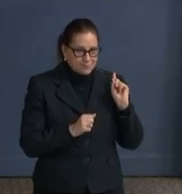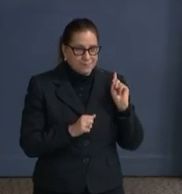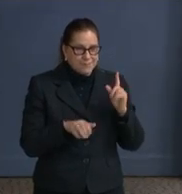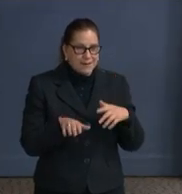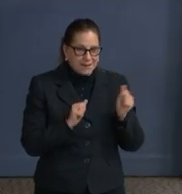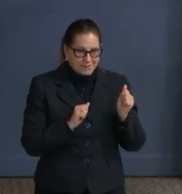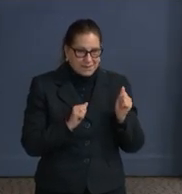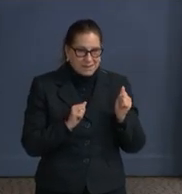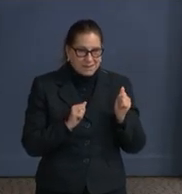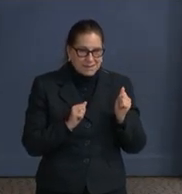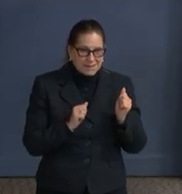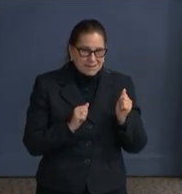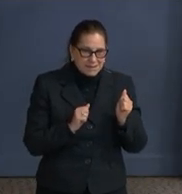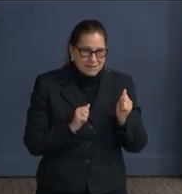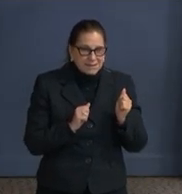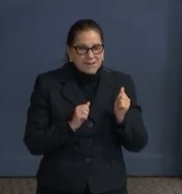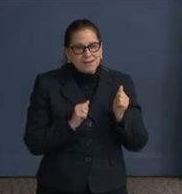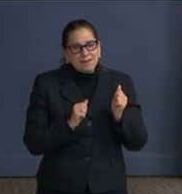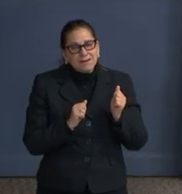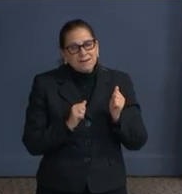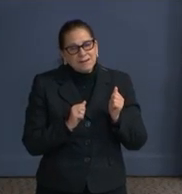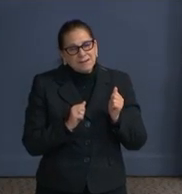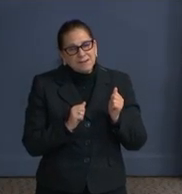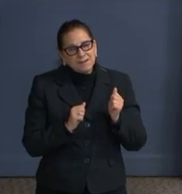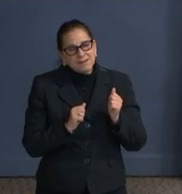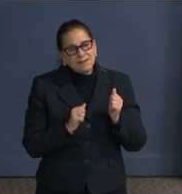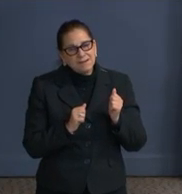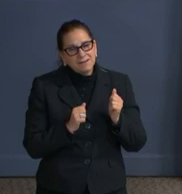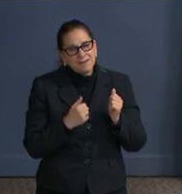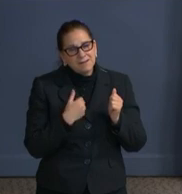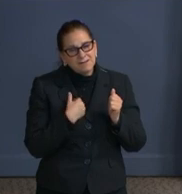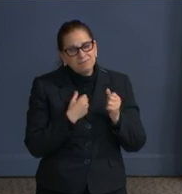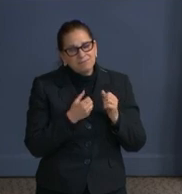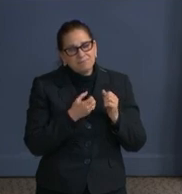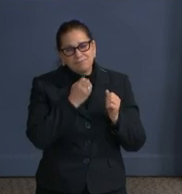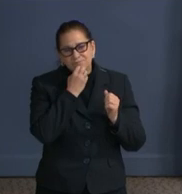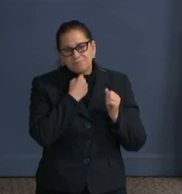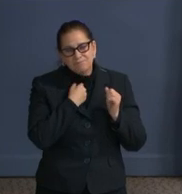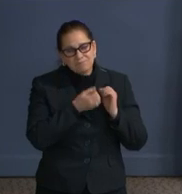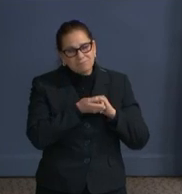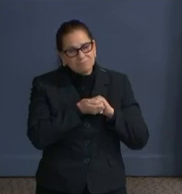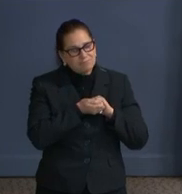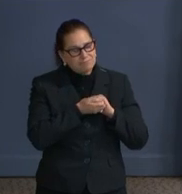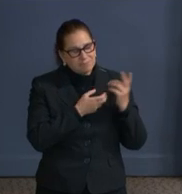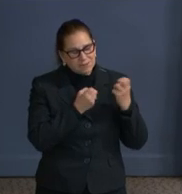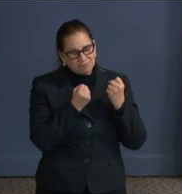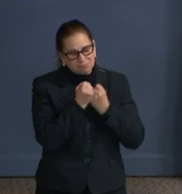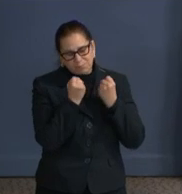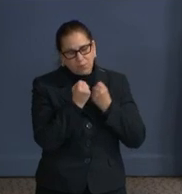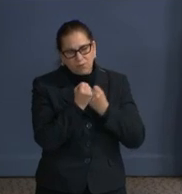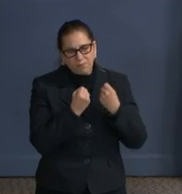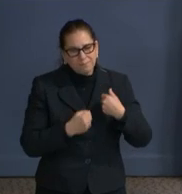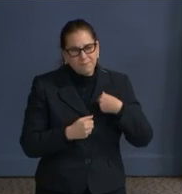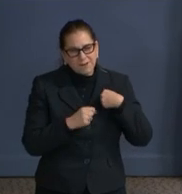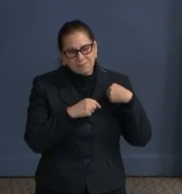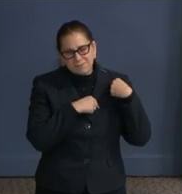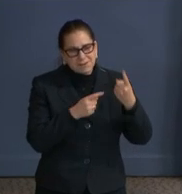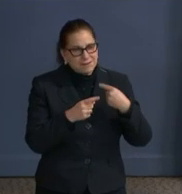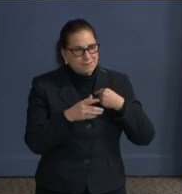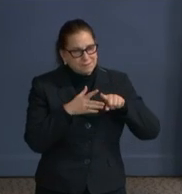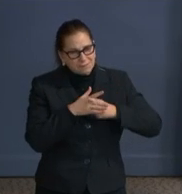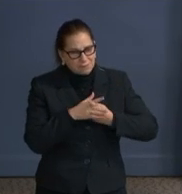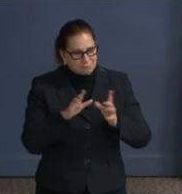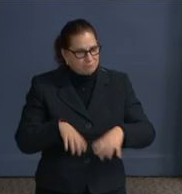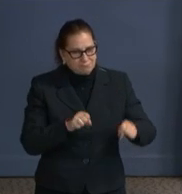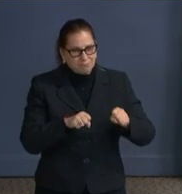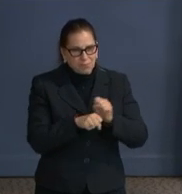actually probably, outside of my family, one of the first people to support me in public life. So I want to thank Lamont